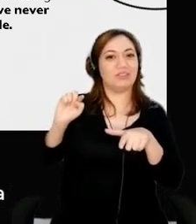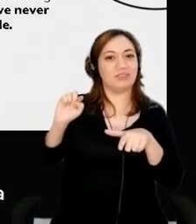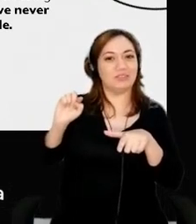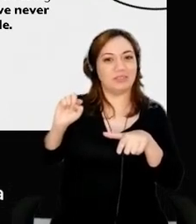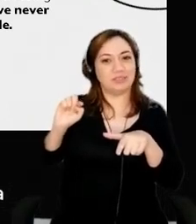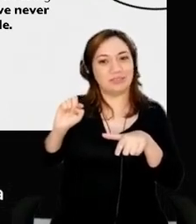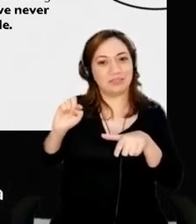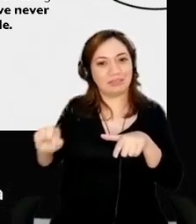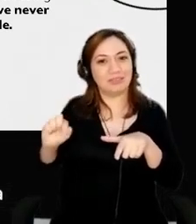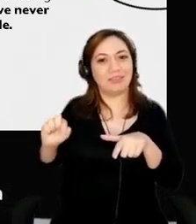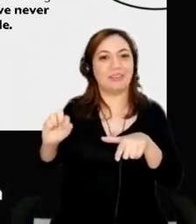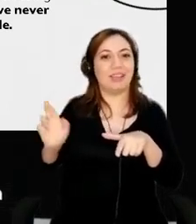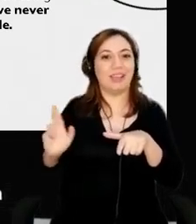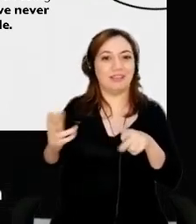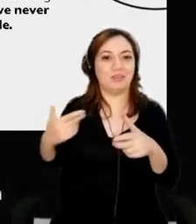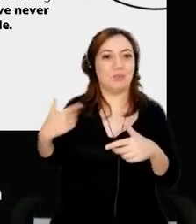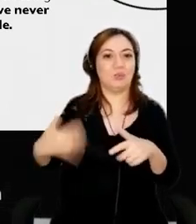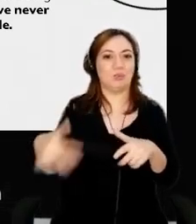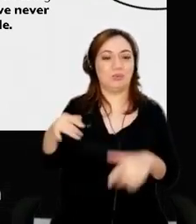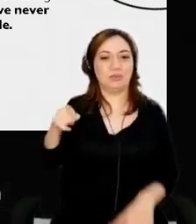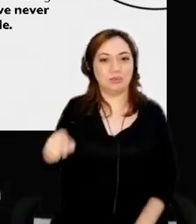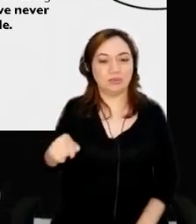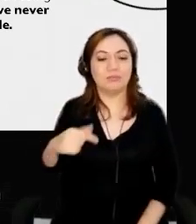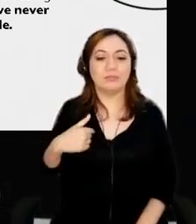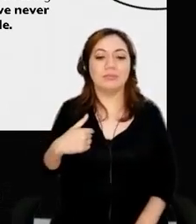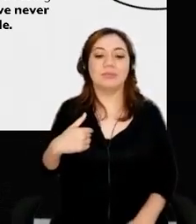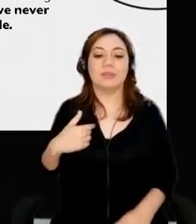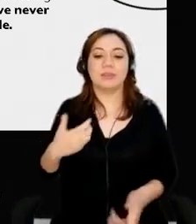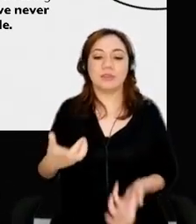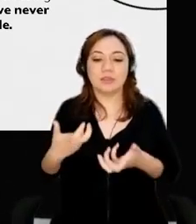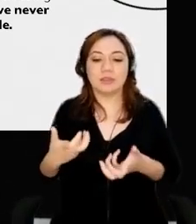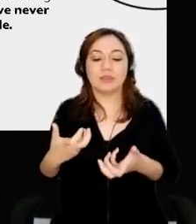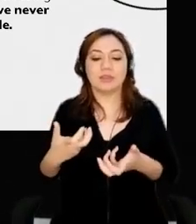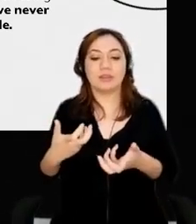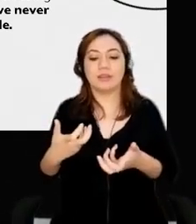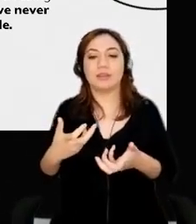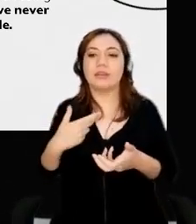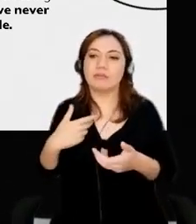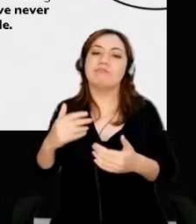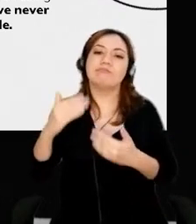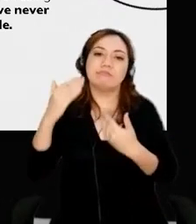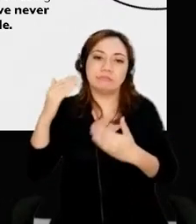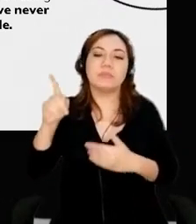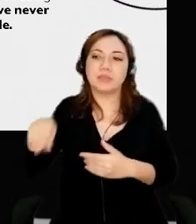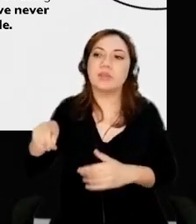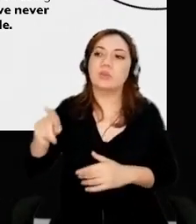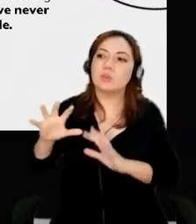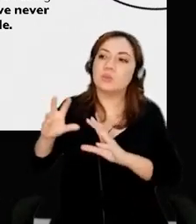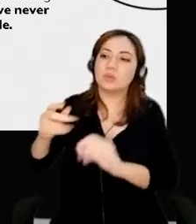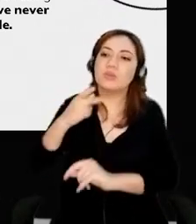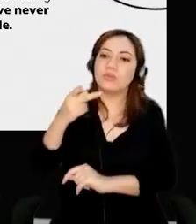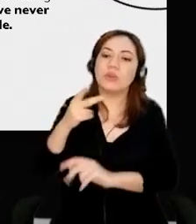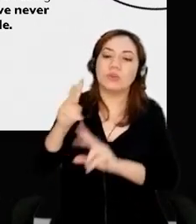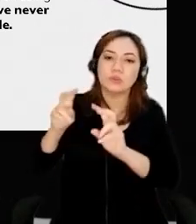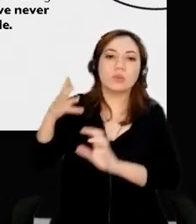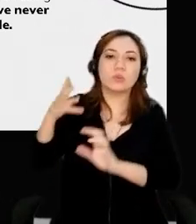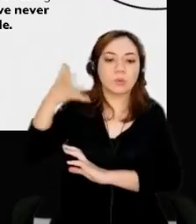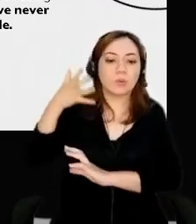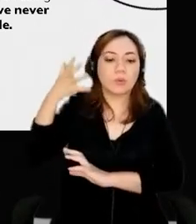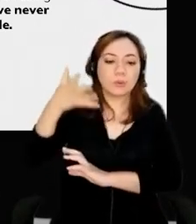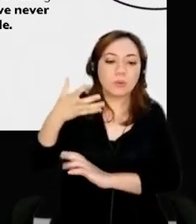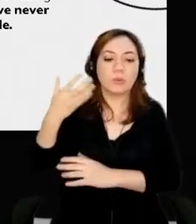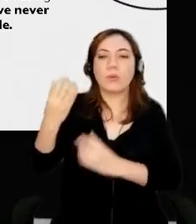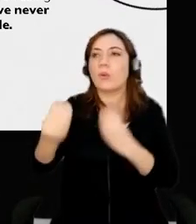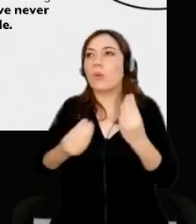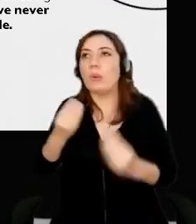And also, I want to say that I appreciate attempts like the humane AI panel. Have you all heard about that? There's all these blogs about how horrible it